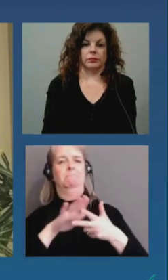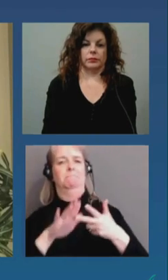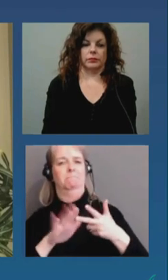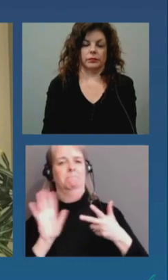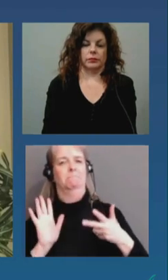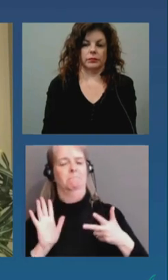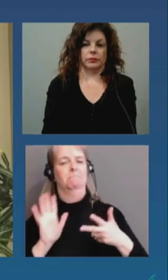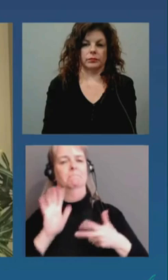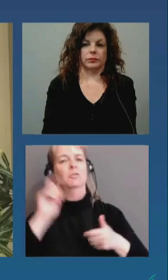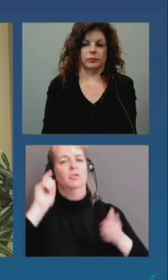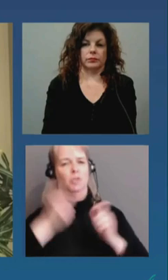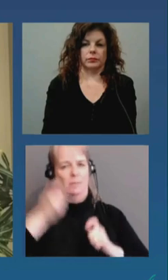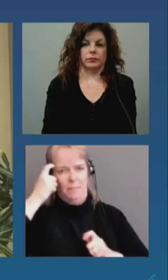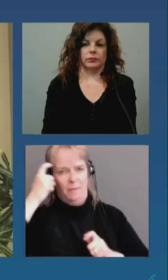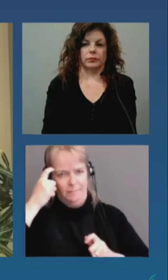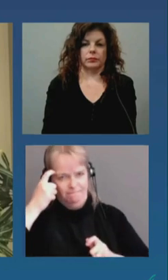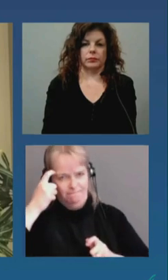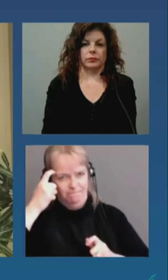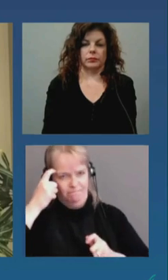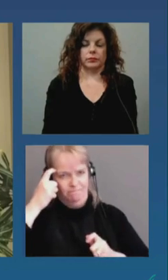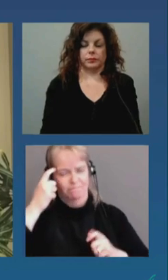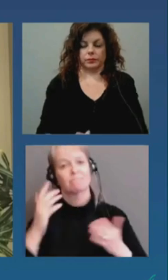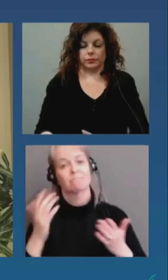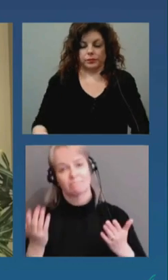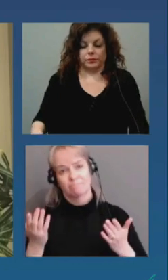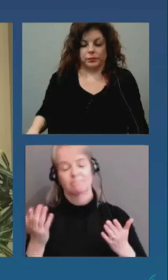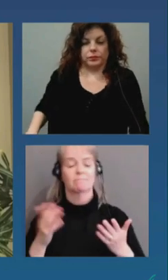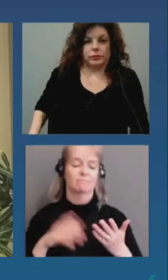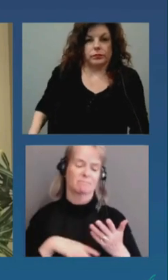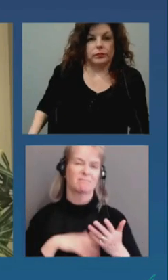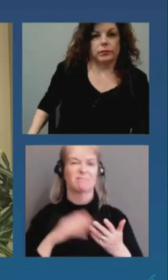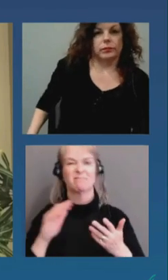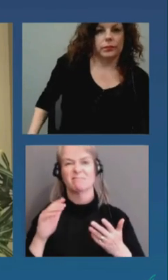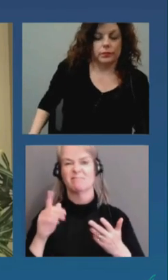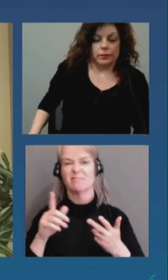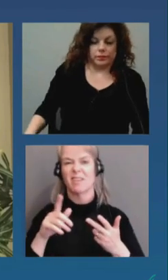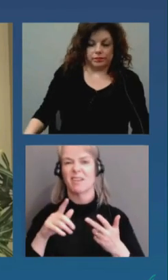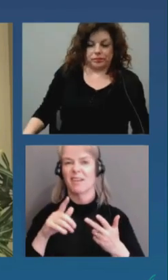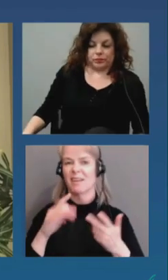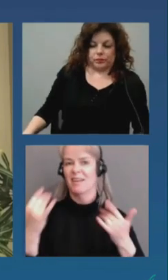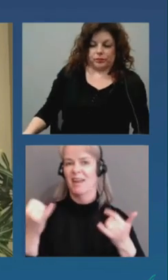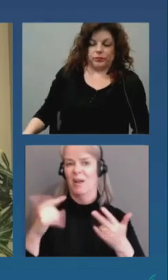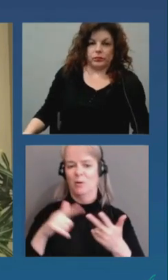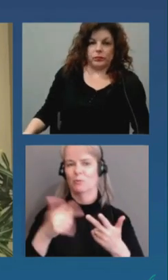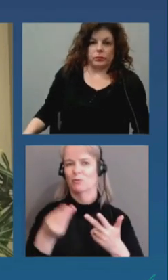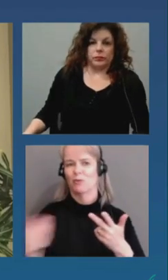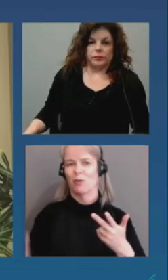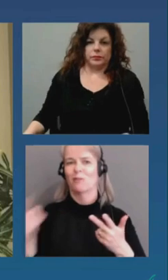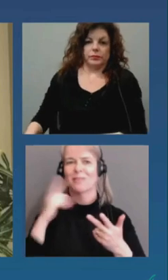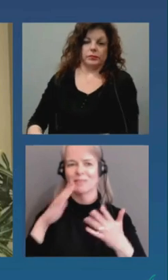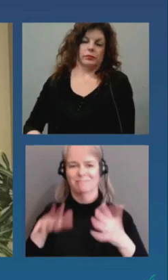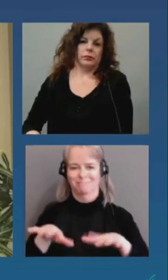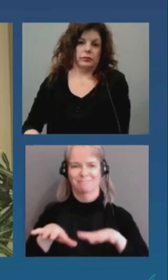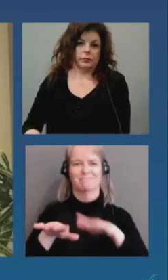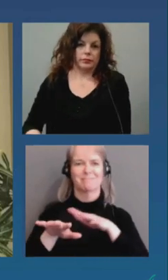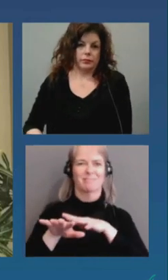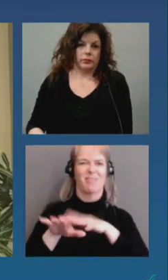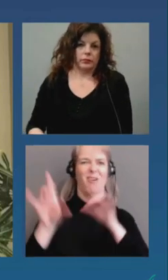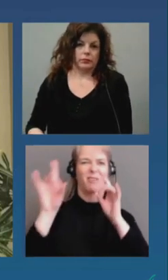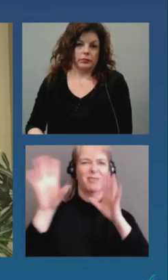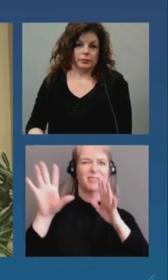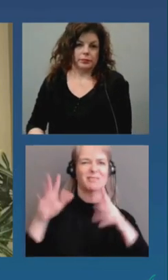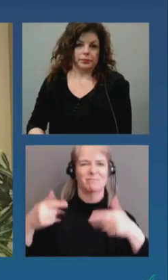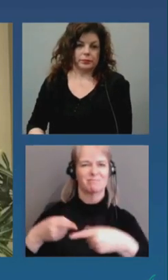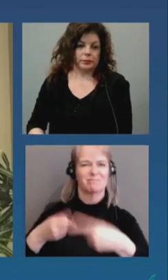purposes uh we've gotten rid of the 24-7 uh traffic jam uh border check issue uh between